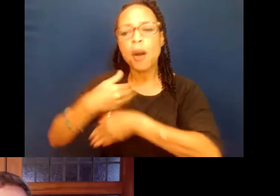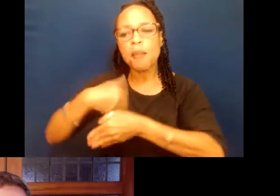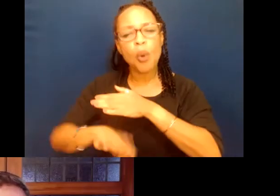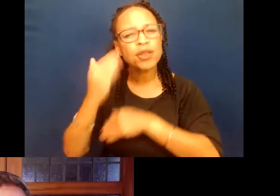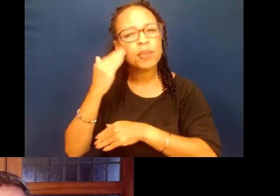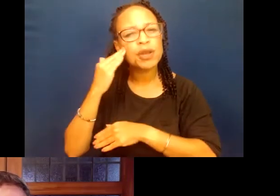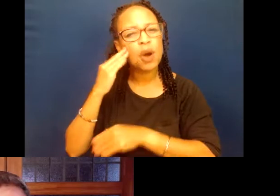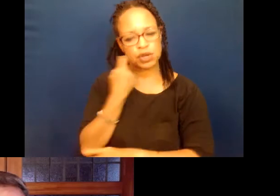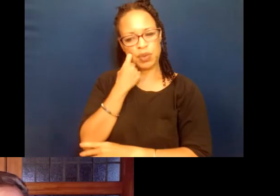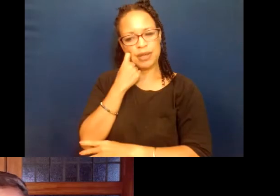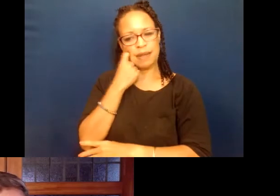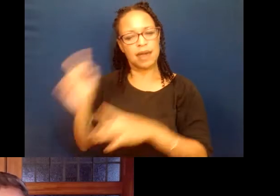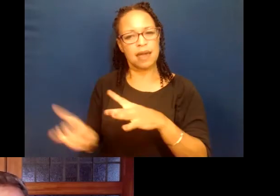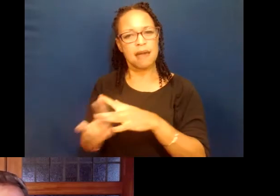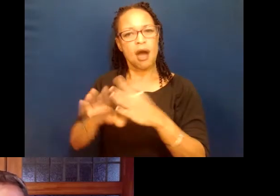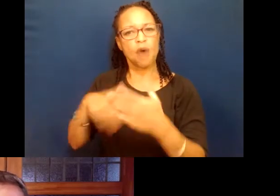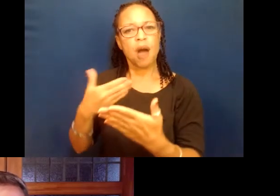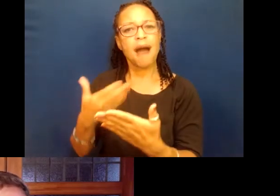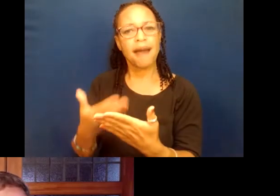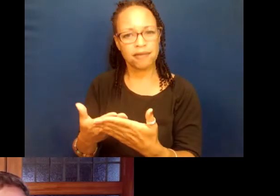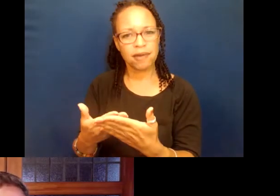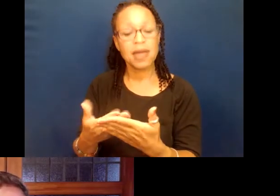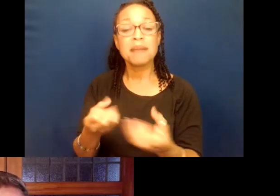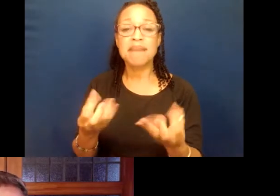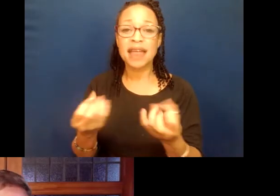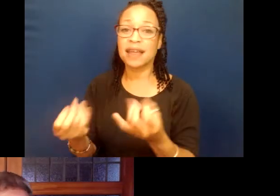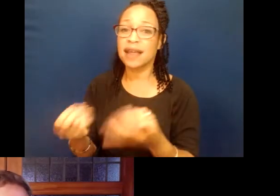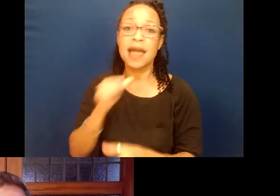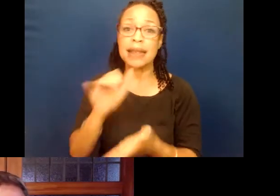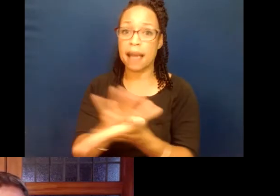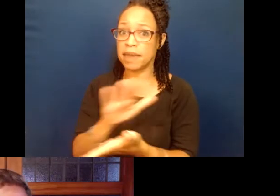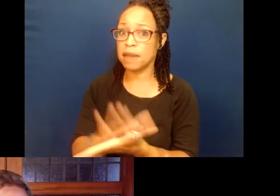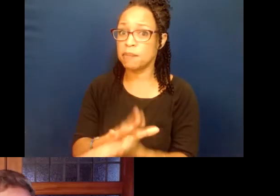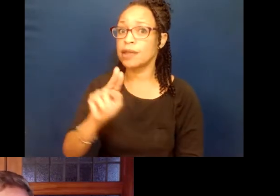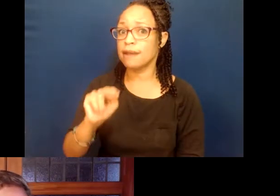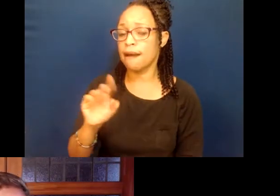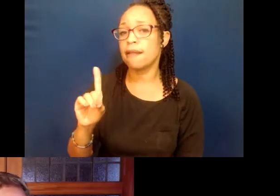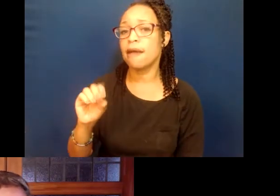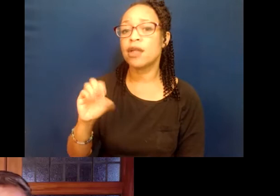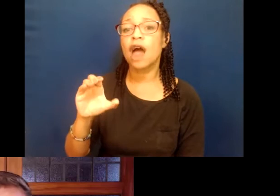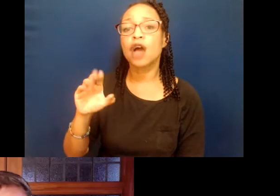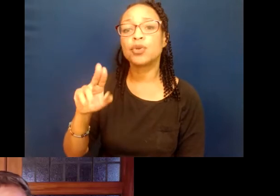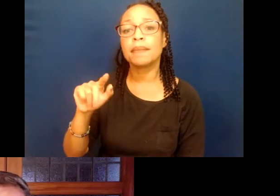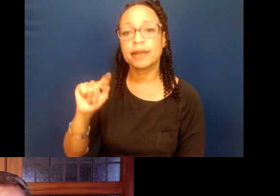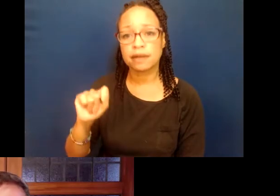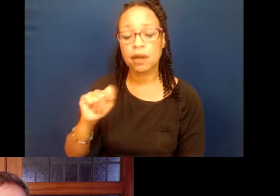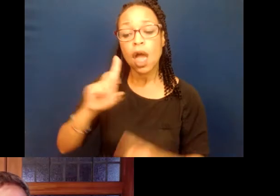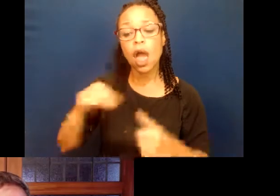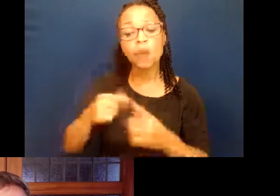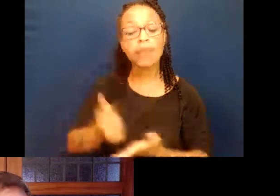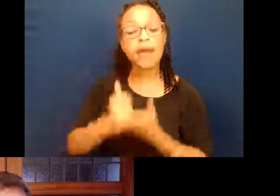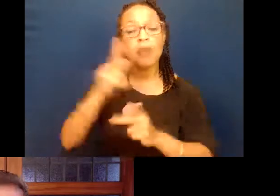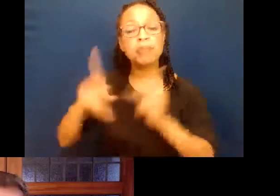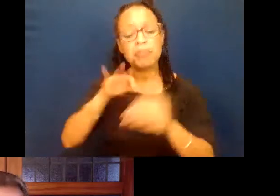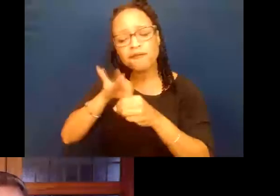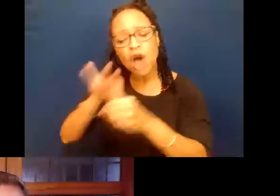immigrants and many of them undocumented. But when they voted and when they helped others vote and spread the word, they